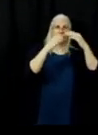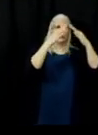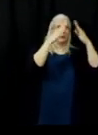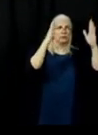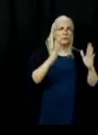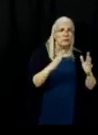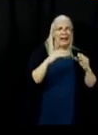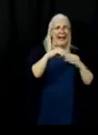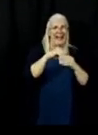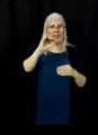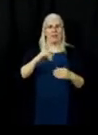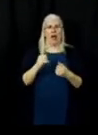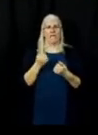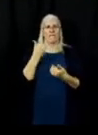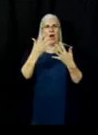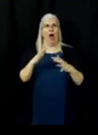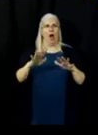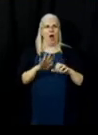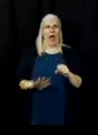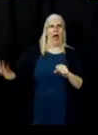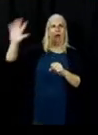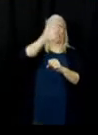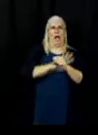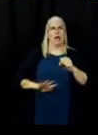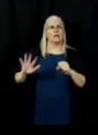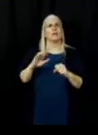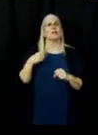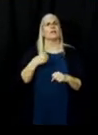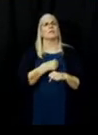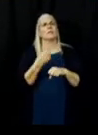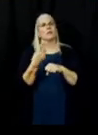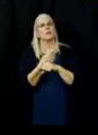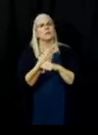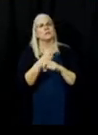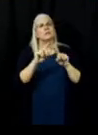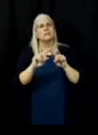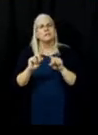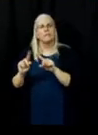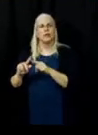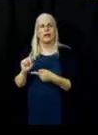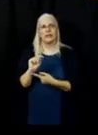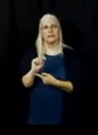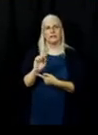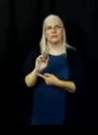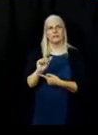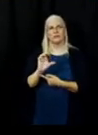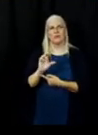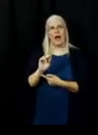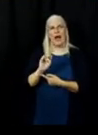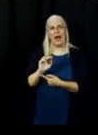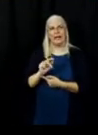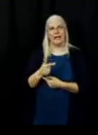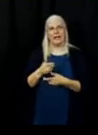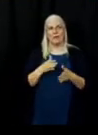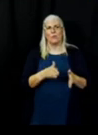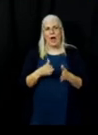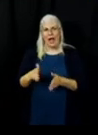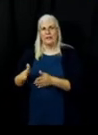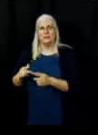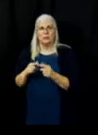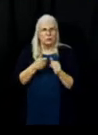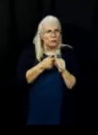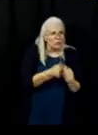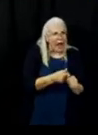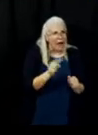and using several different tracking mechanisms, we utilize, for our teams,